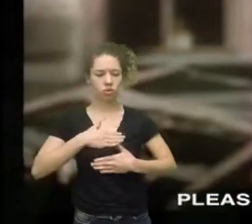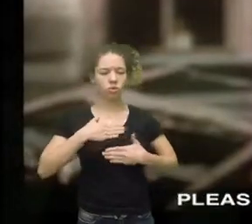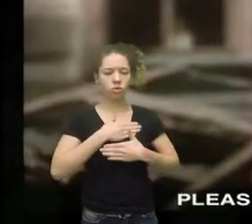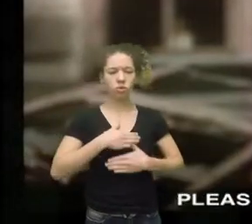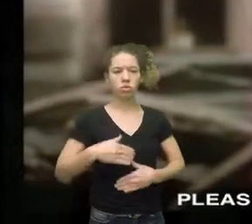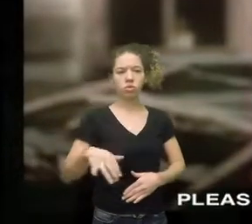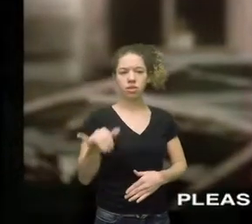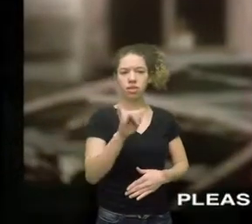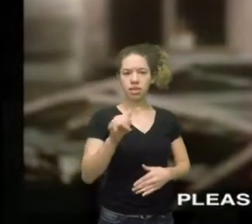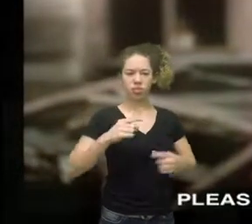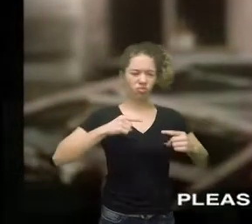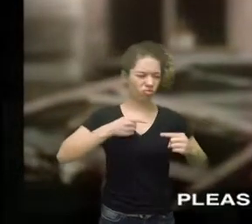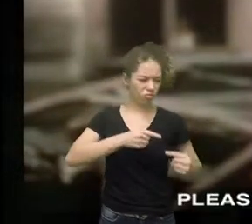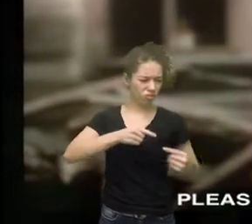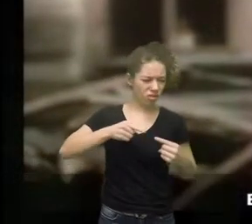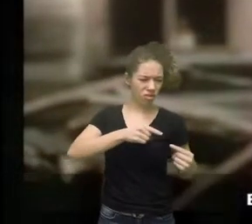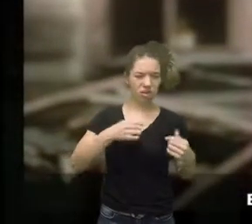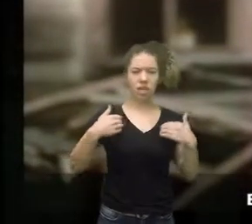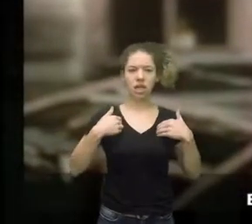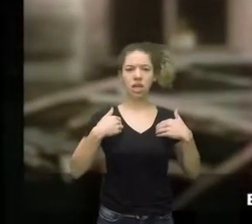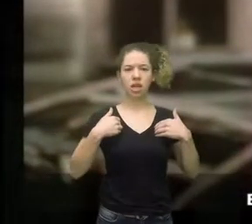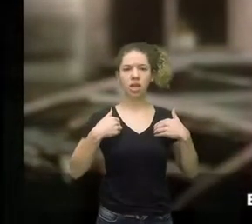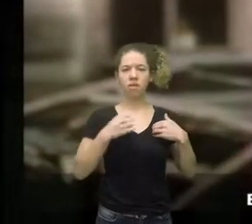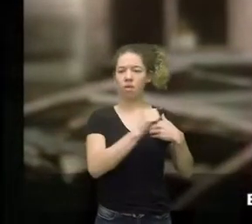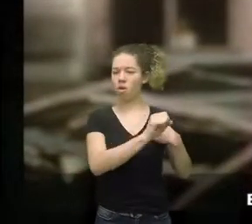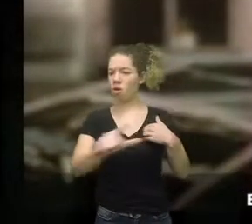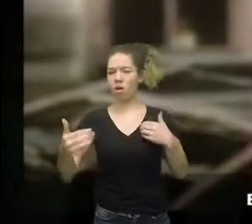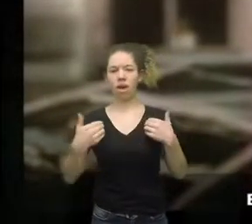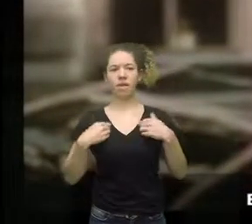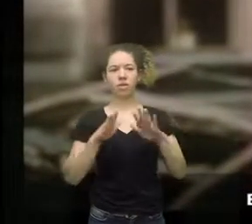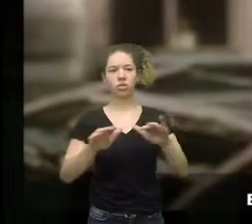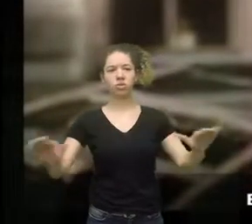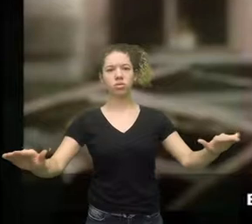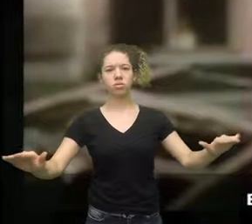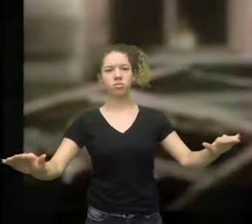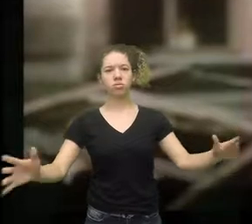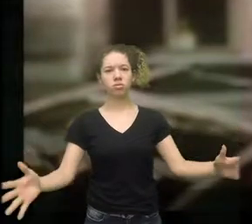pleased by the same delights, and propagated by the same means?